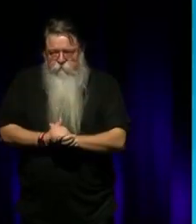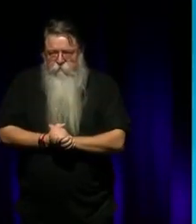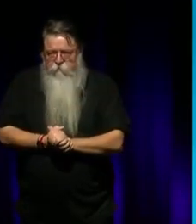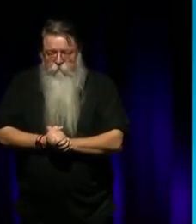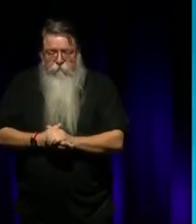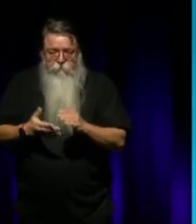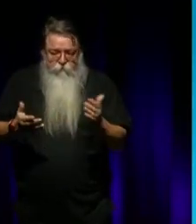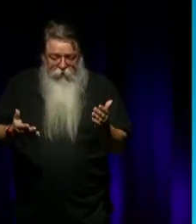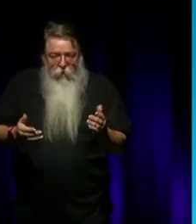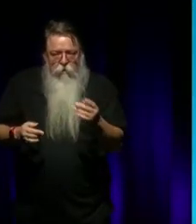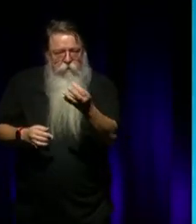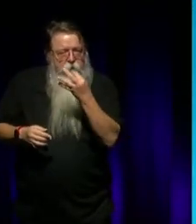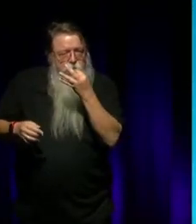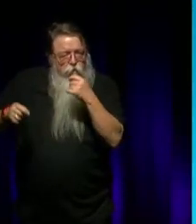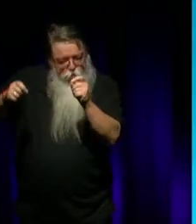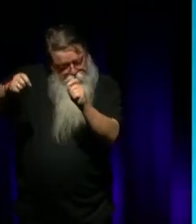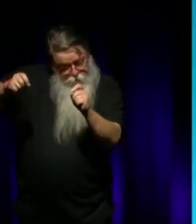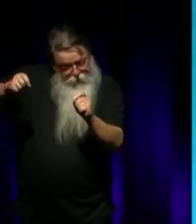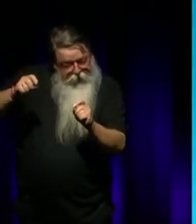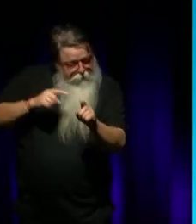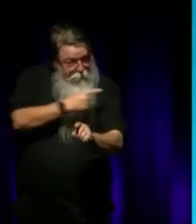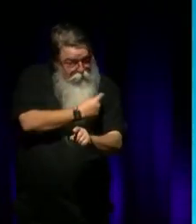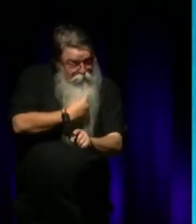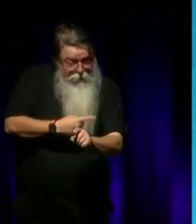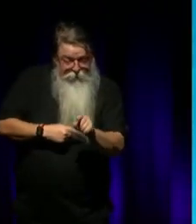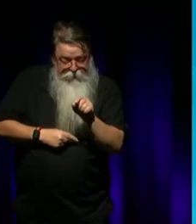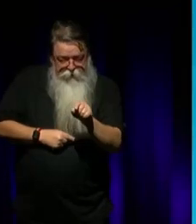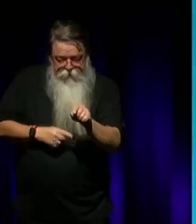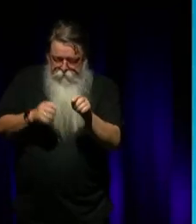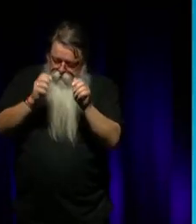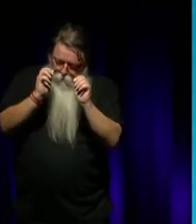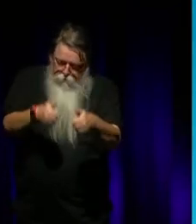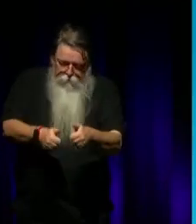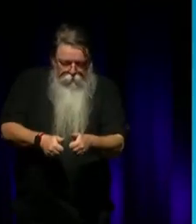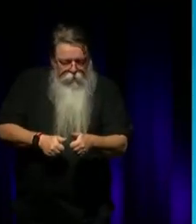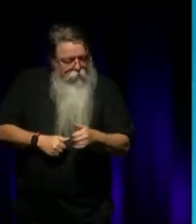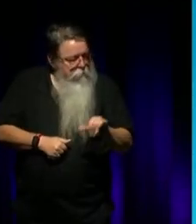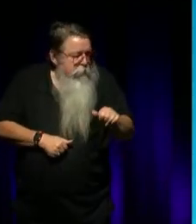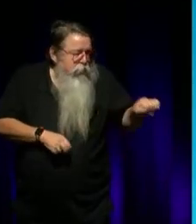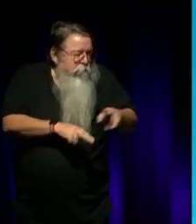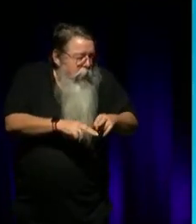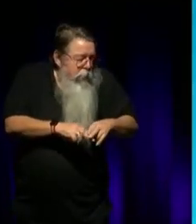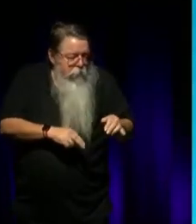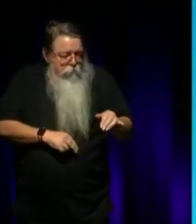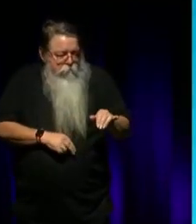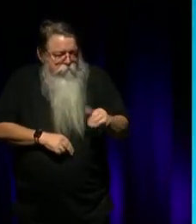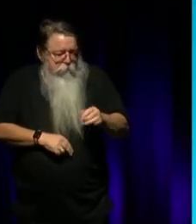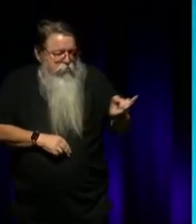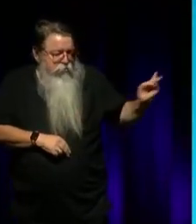So, some of the things I wrote down that you've said are really great. And some of them may be from your dad and some of them, I think, are from you.